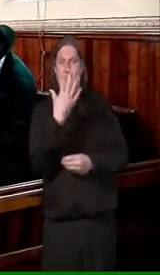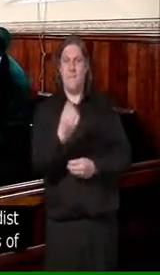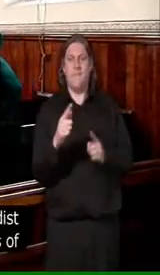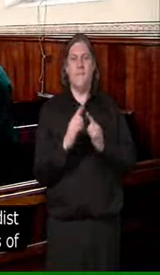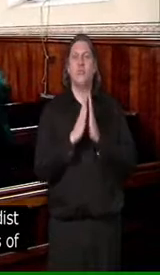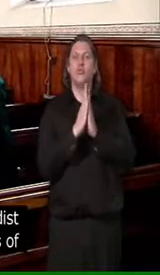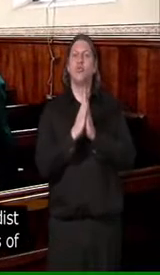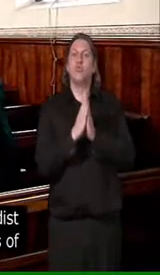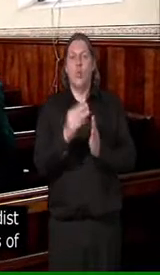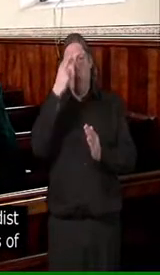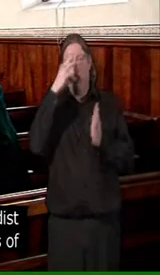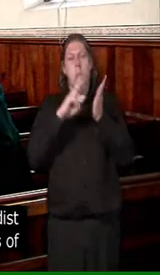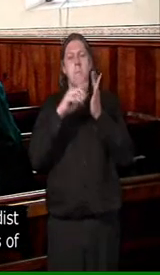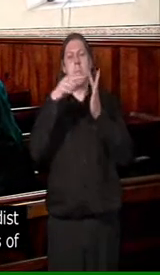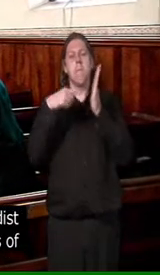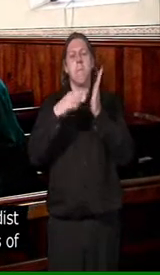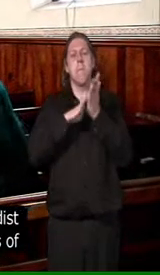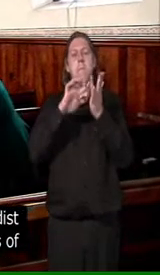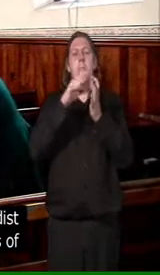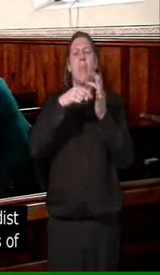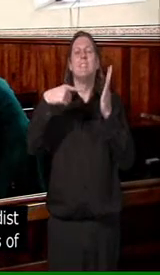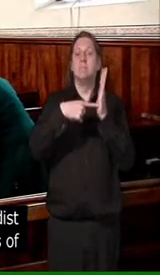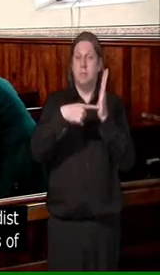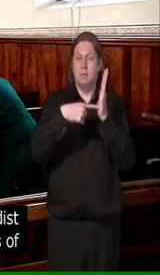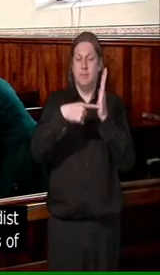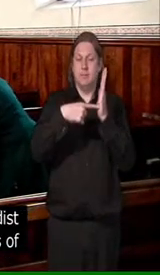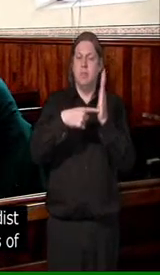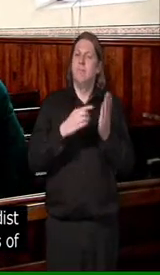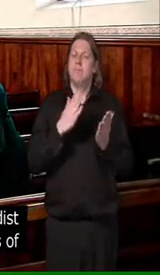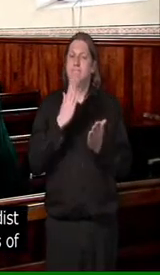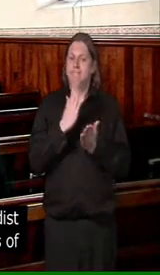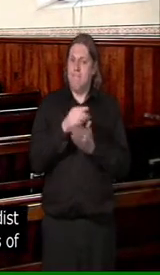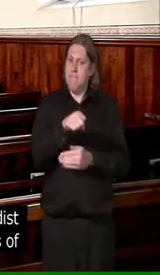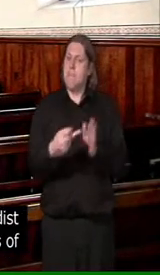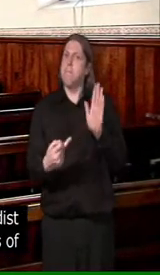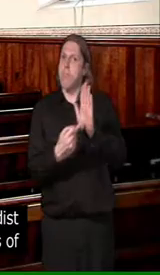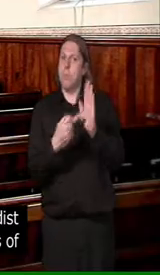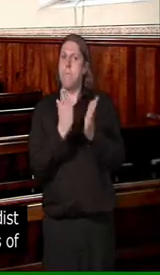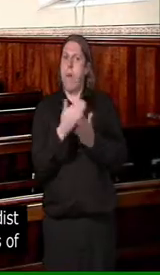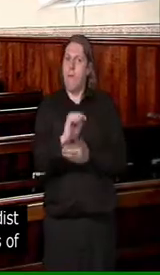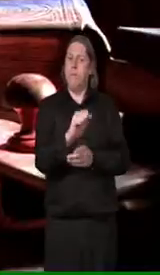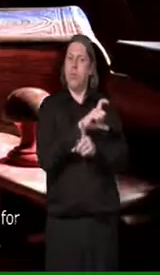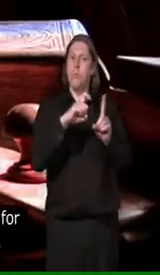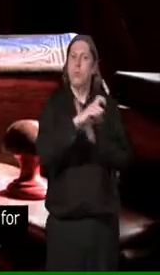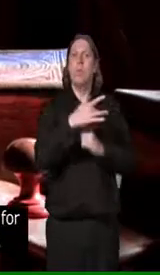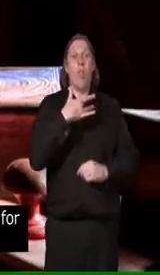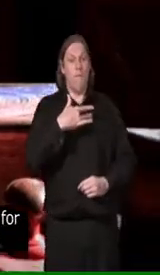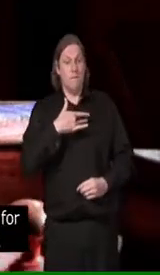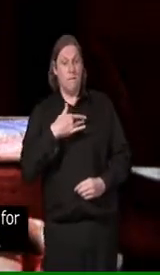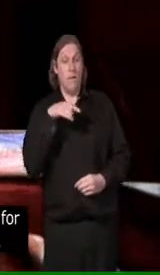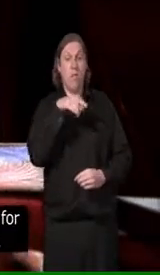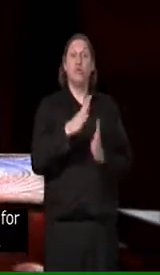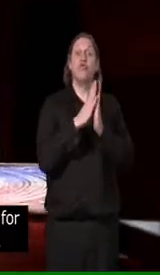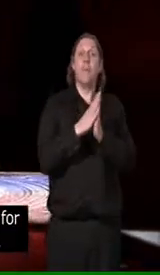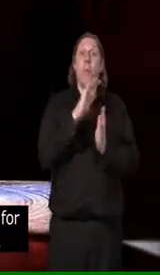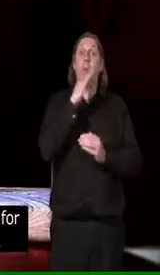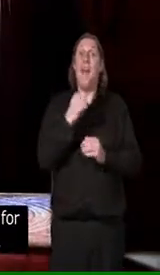An important aspect of community life, our Methodist Chapel would have hosted sermons and screenings of magic lantern